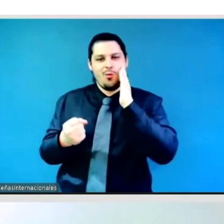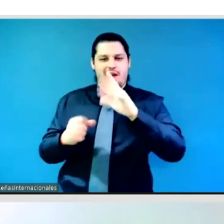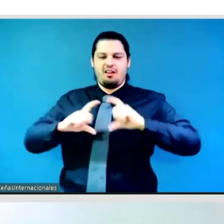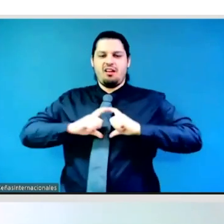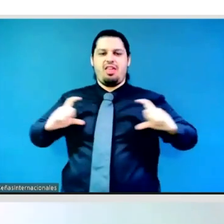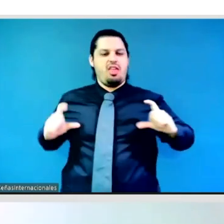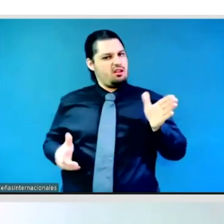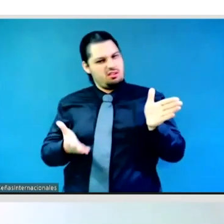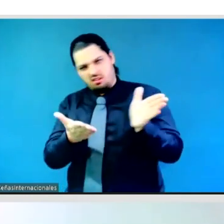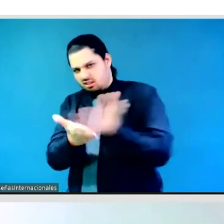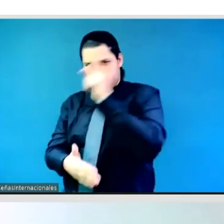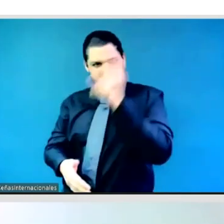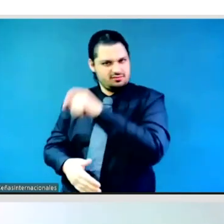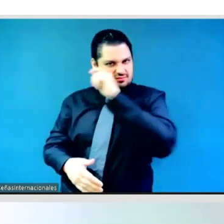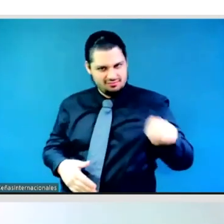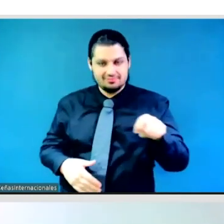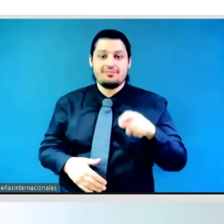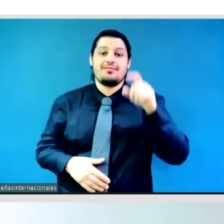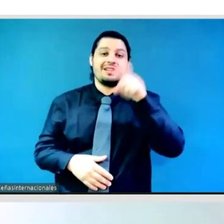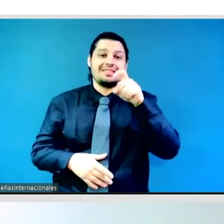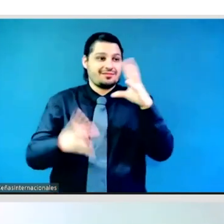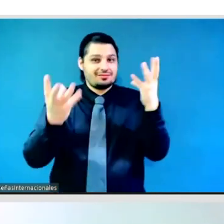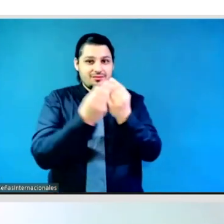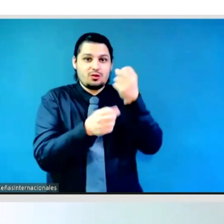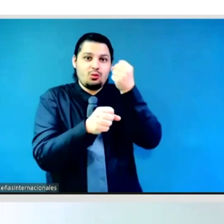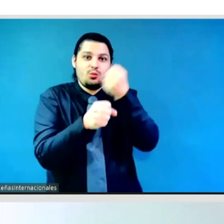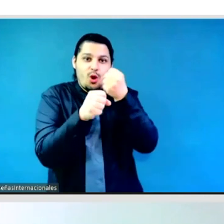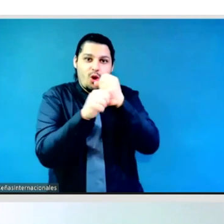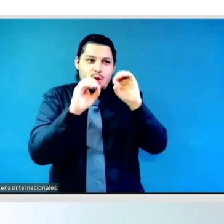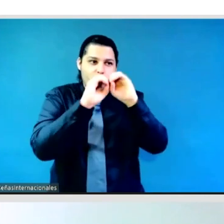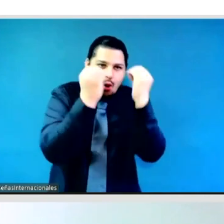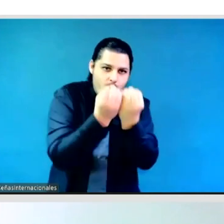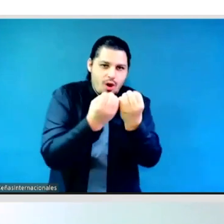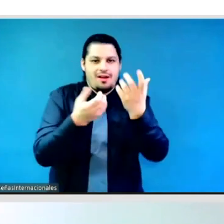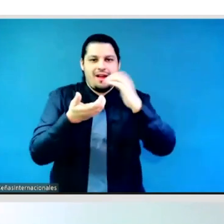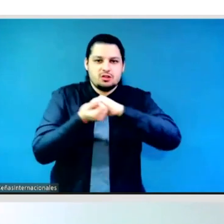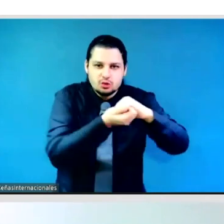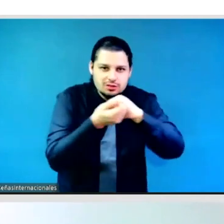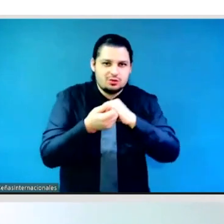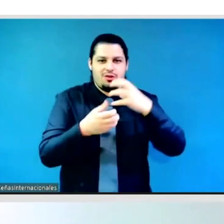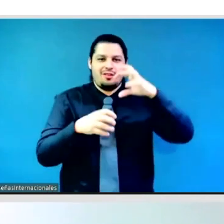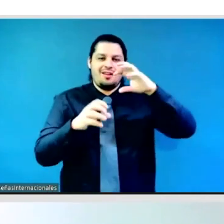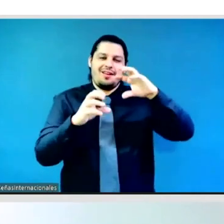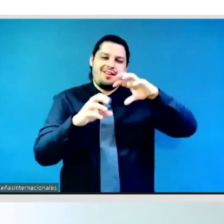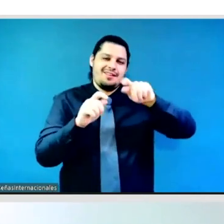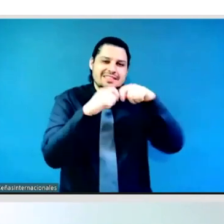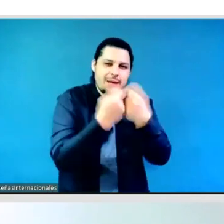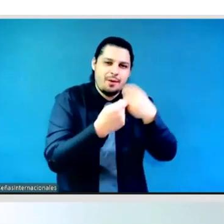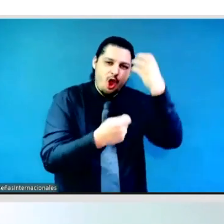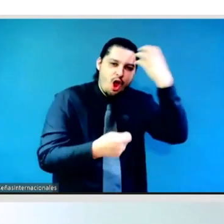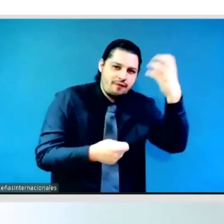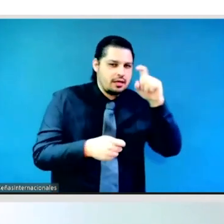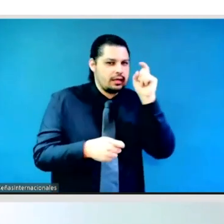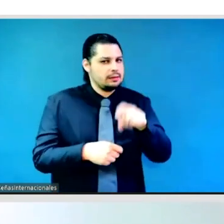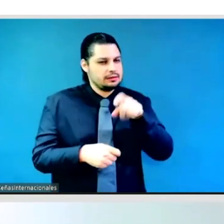of the economy. So I think the key is, it's really, really important to speak of just, you know, what we normally use is a